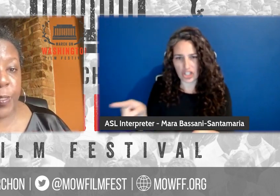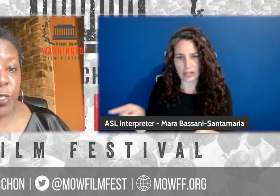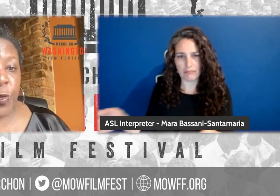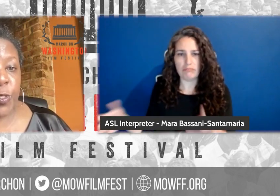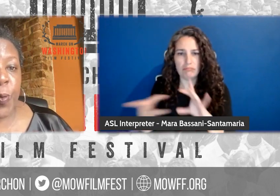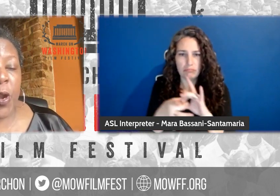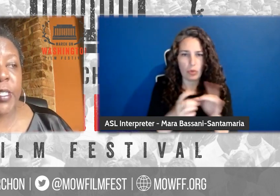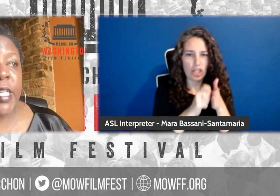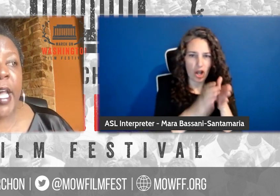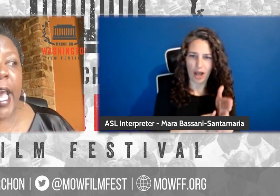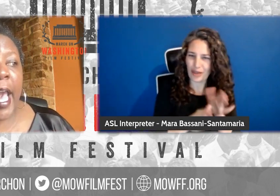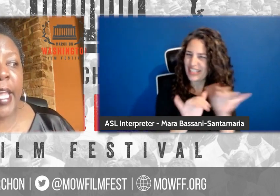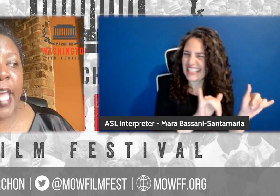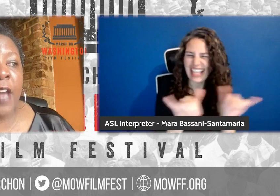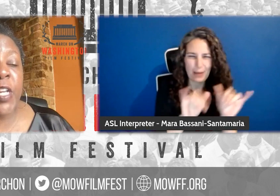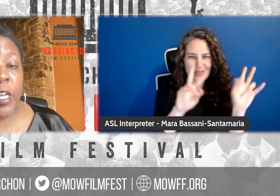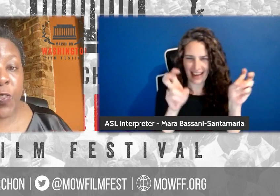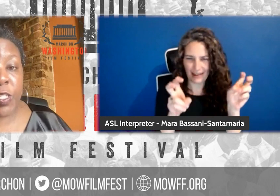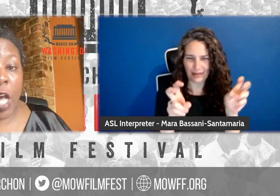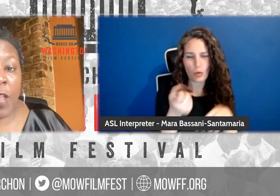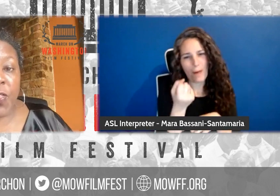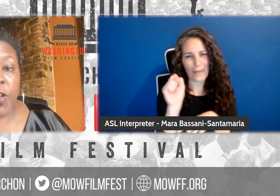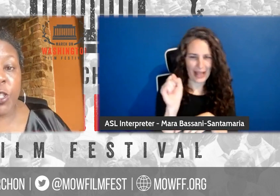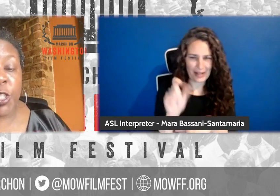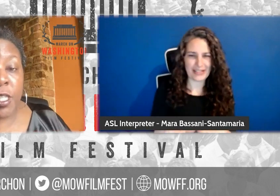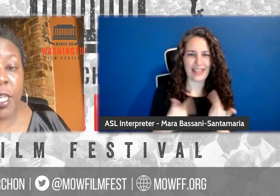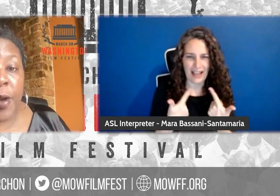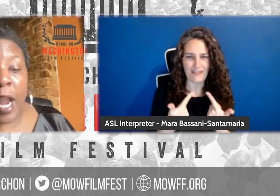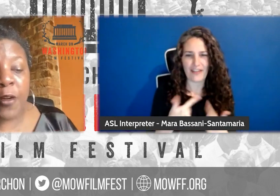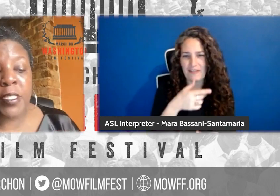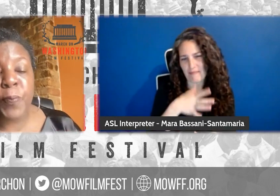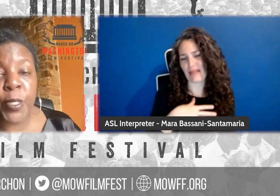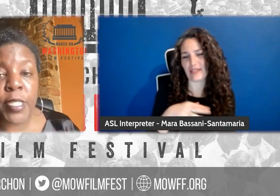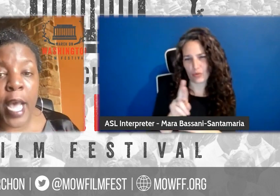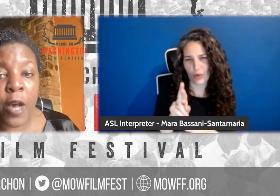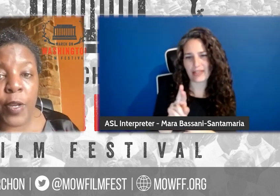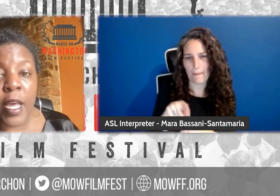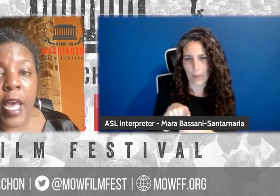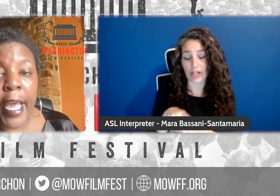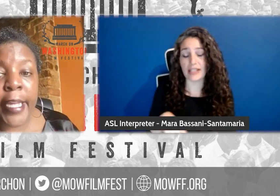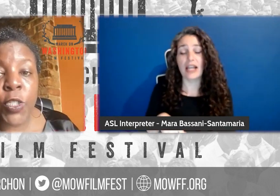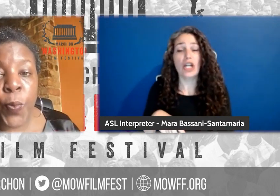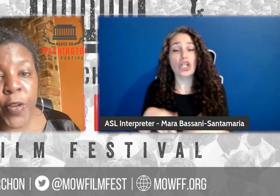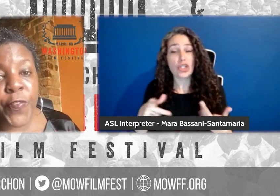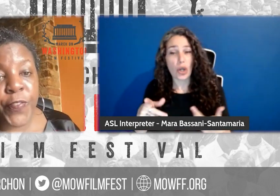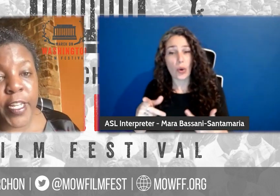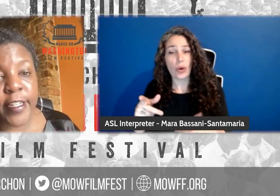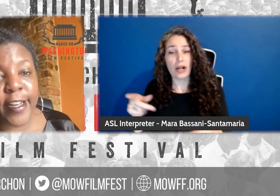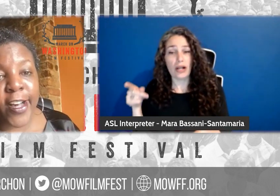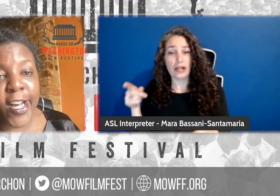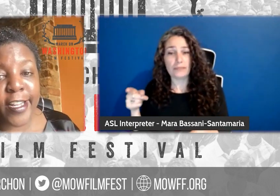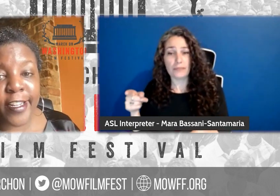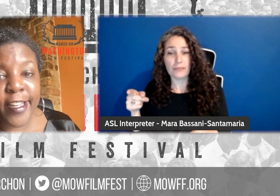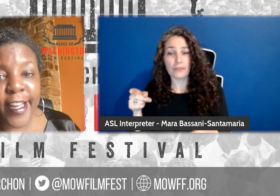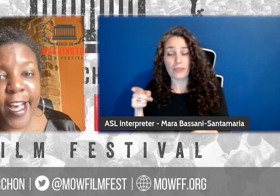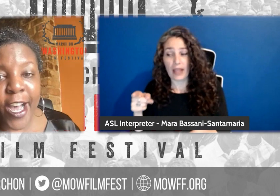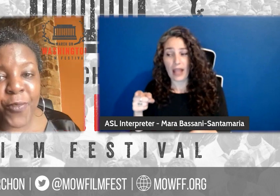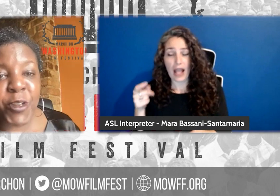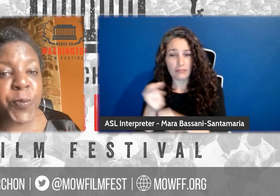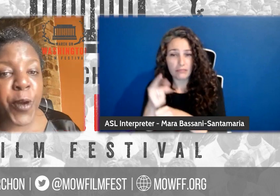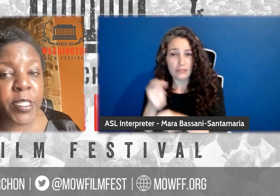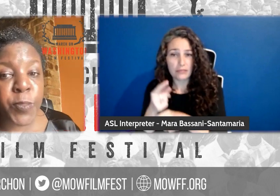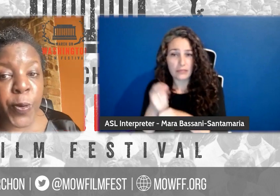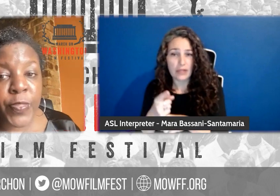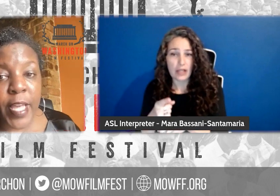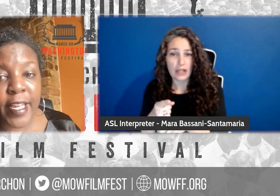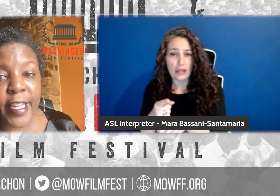rebellious life of Mrs. Rosa Parks. And every year, this author, Jean Theo Harris puts out a Twitter feed on, uh,